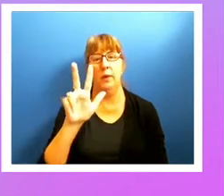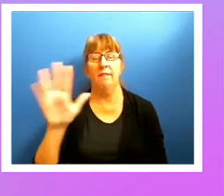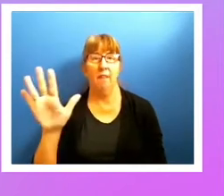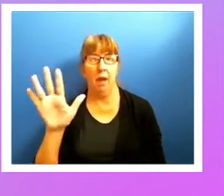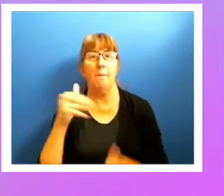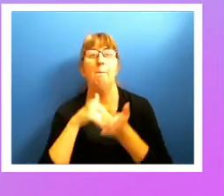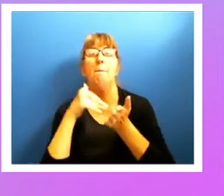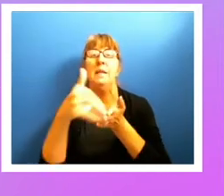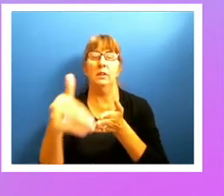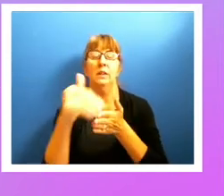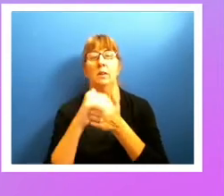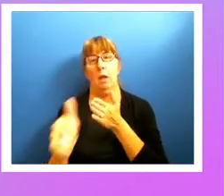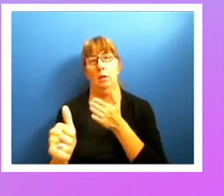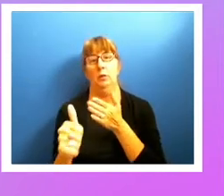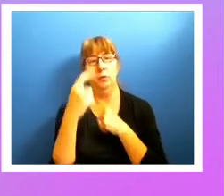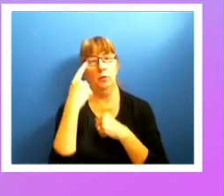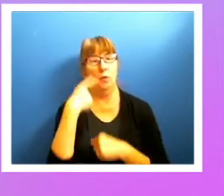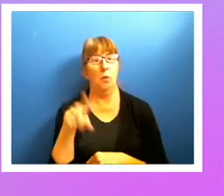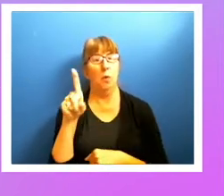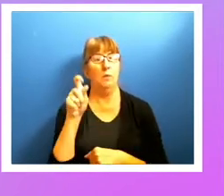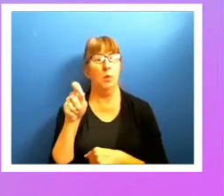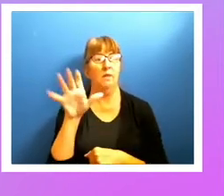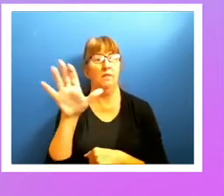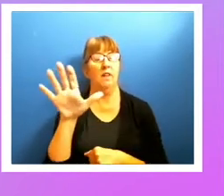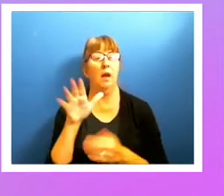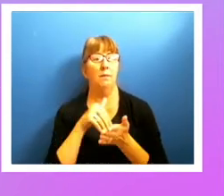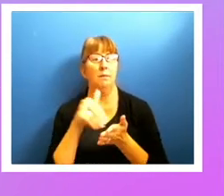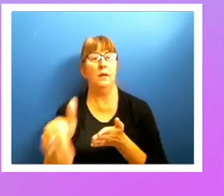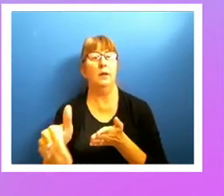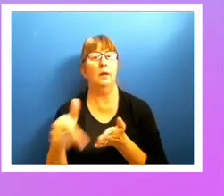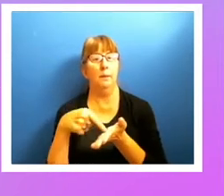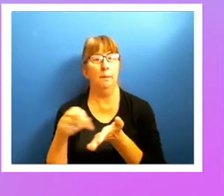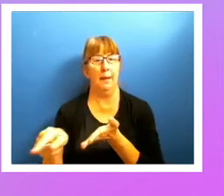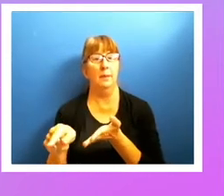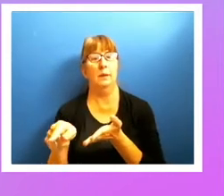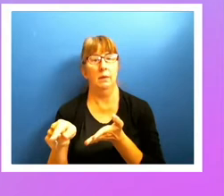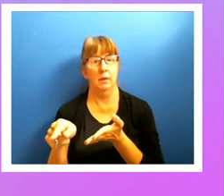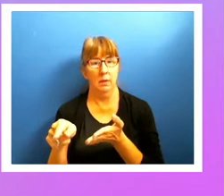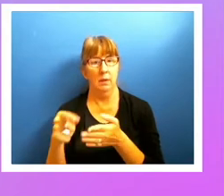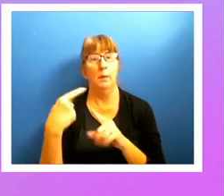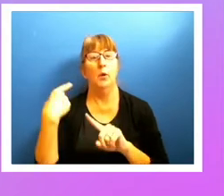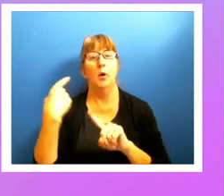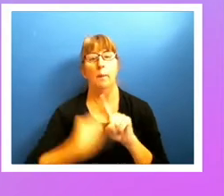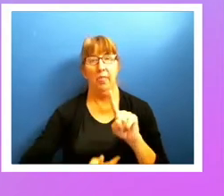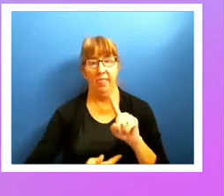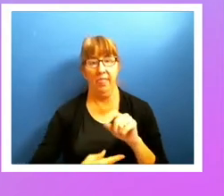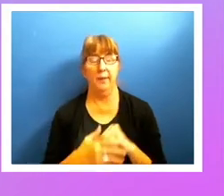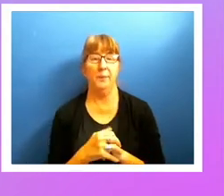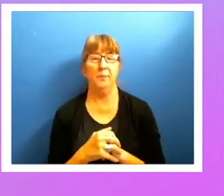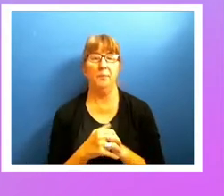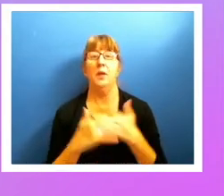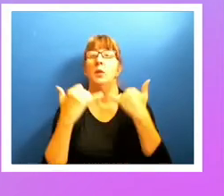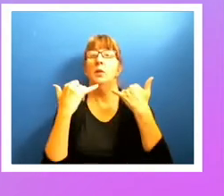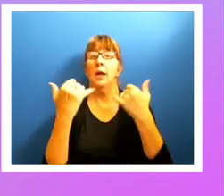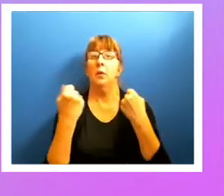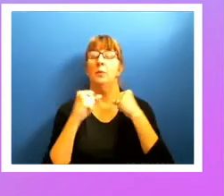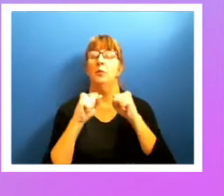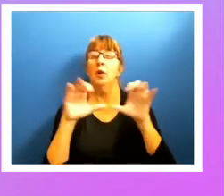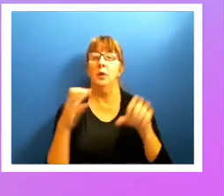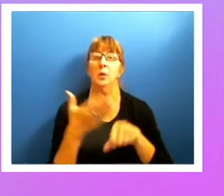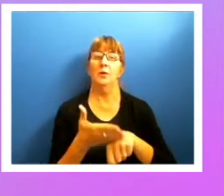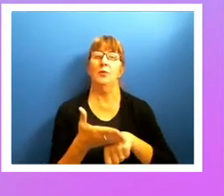those 1.5 million make-a-payment transactions in a month. Now, what I'm going to try to do is I'm going to try to